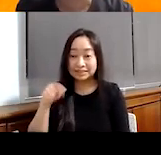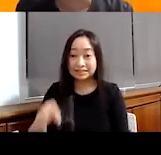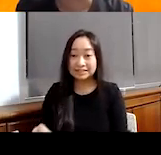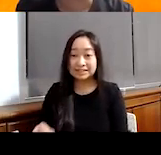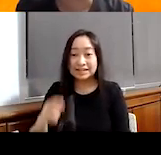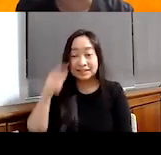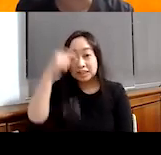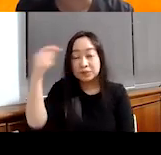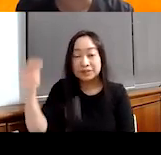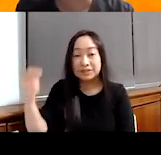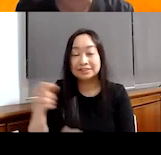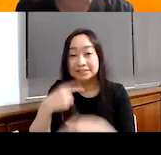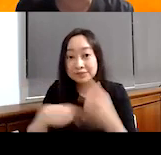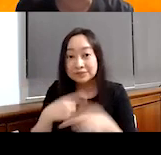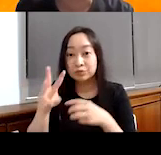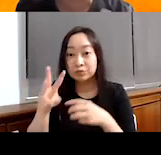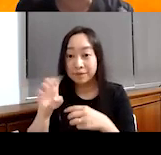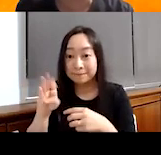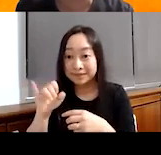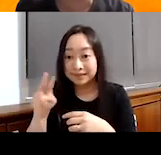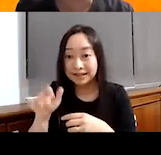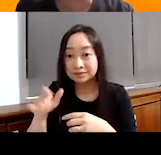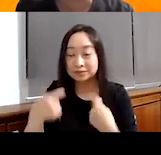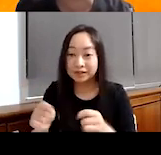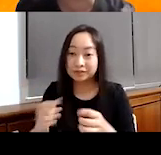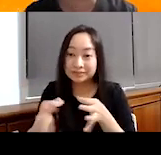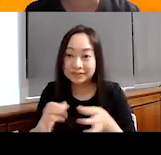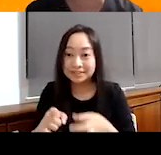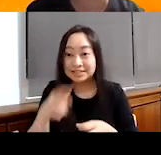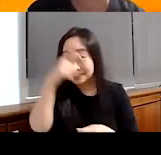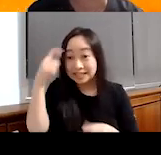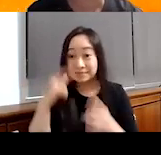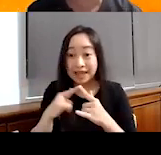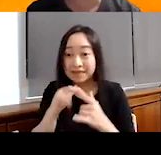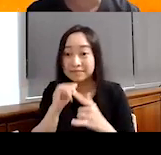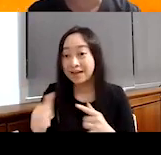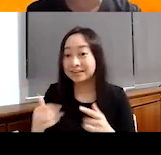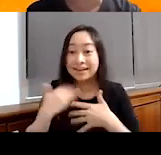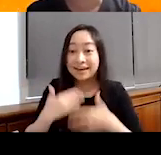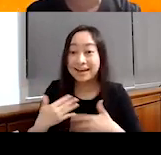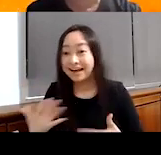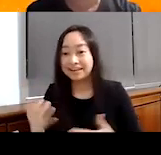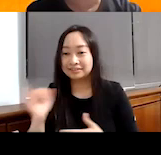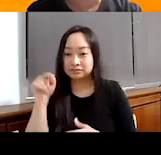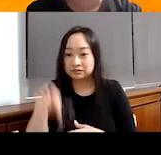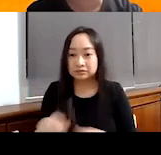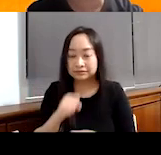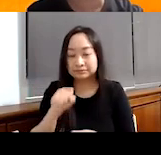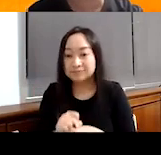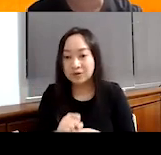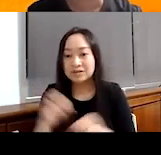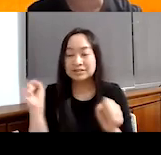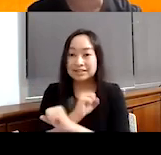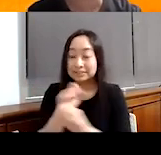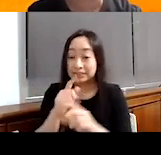series of webinars that we're trying to bring this to life. Like summer camp is not your version of summer camp as really a safe